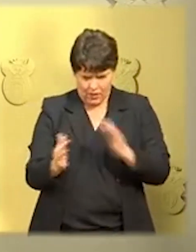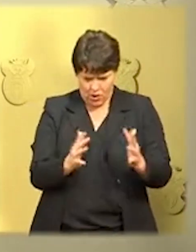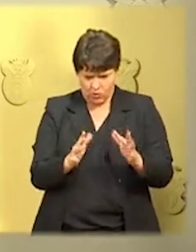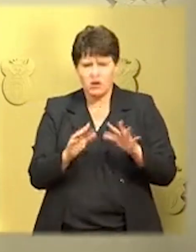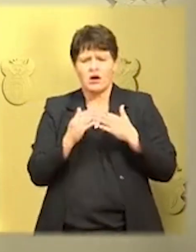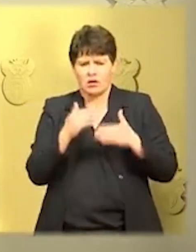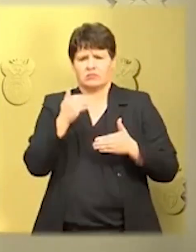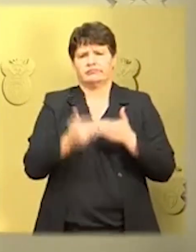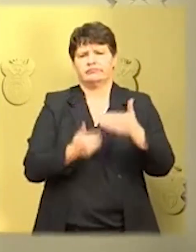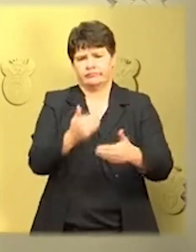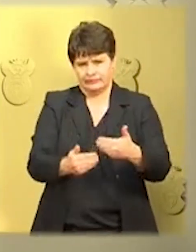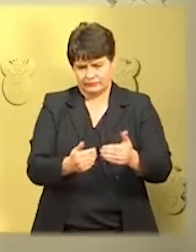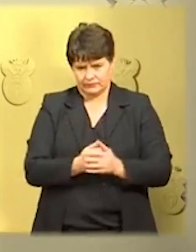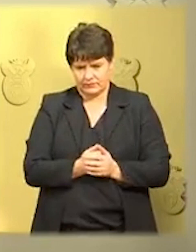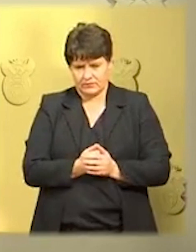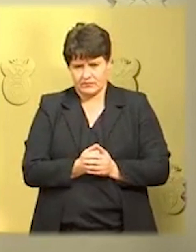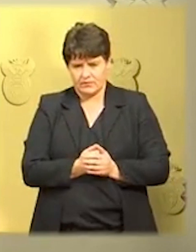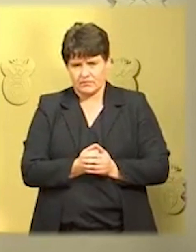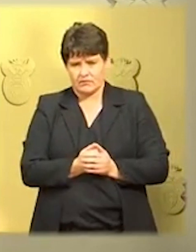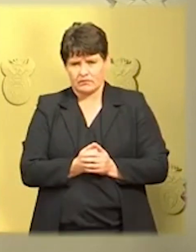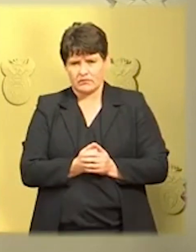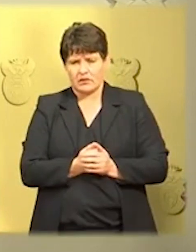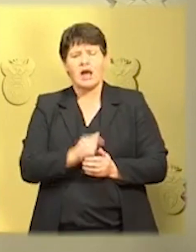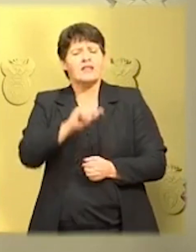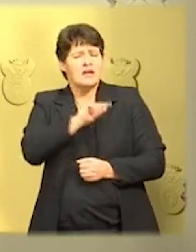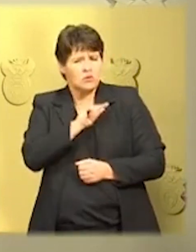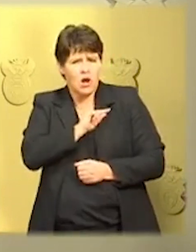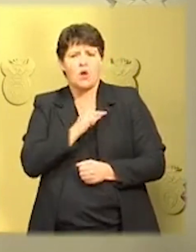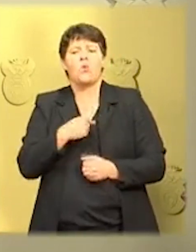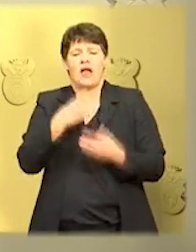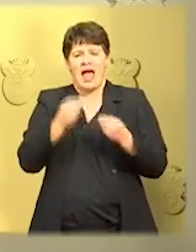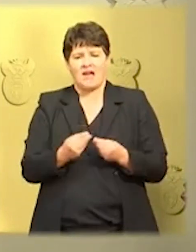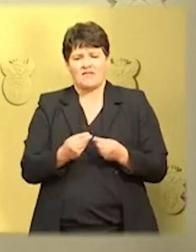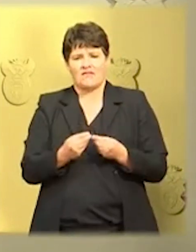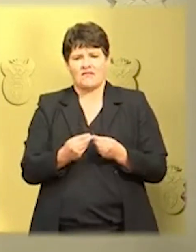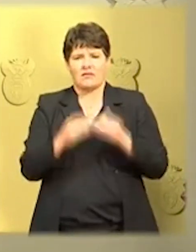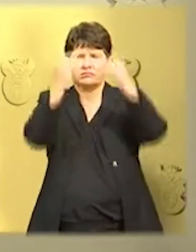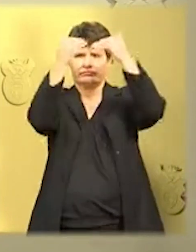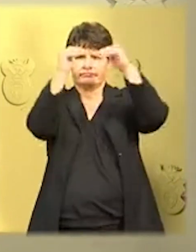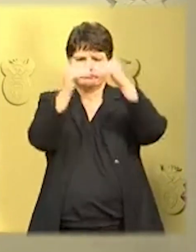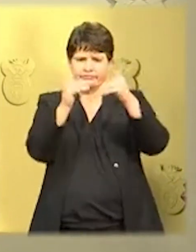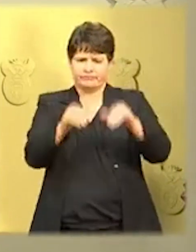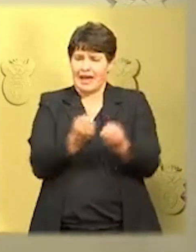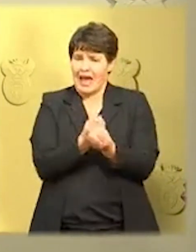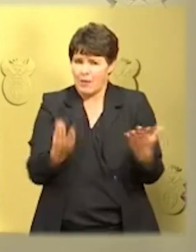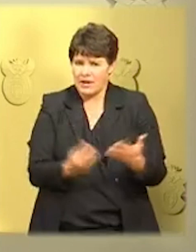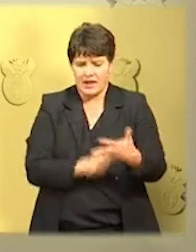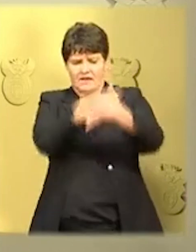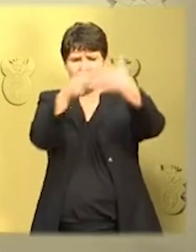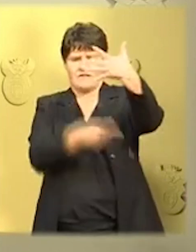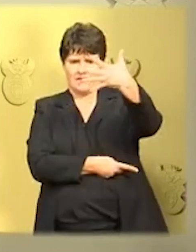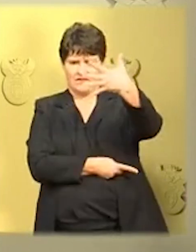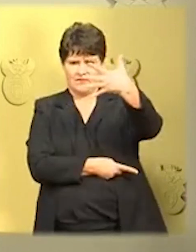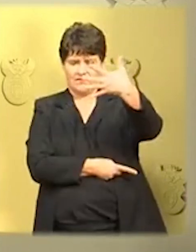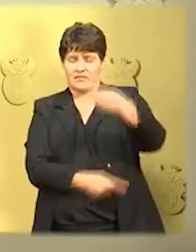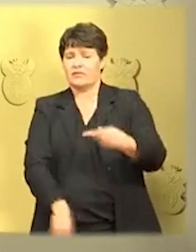As part of this approach there will be five coronavirus levels. The first level is